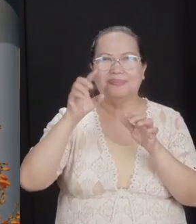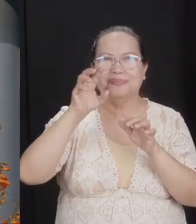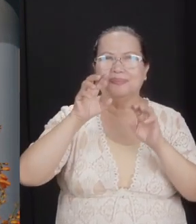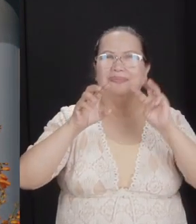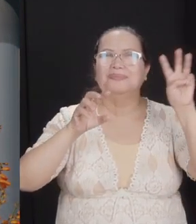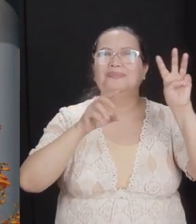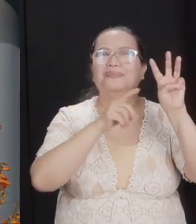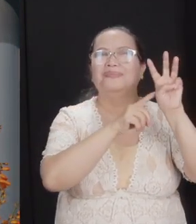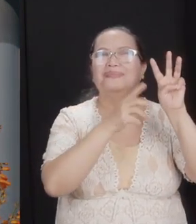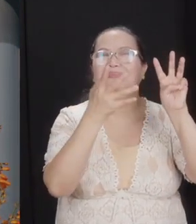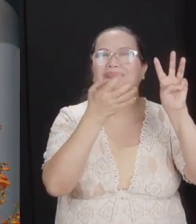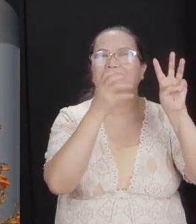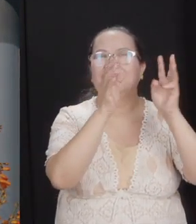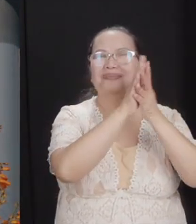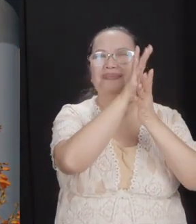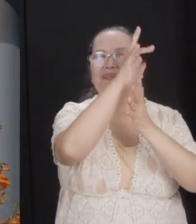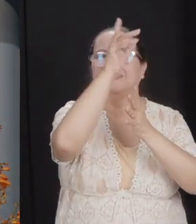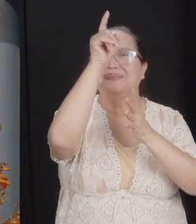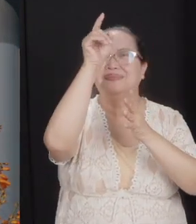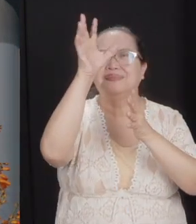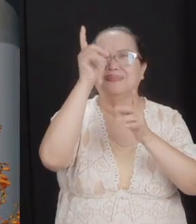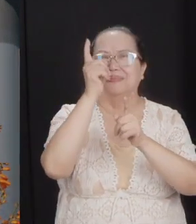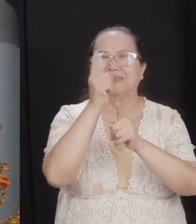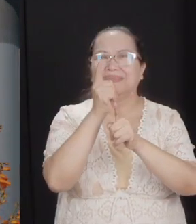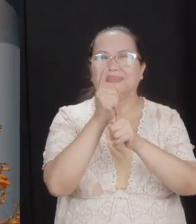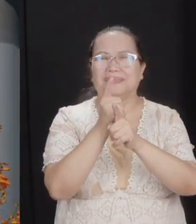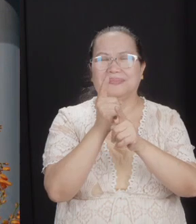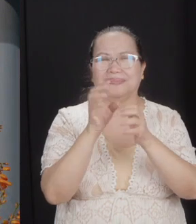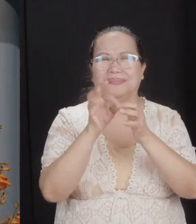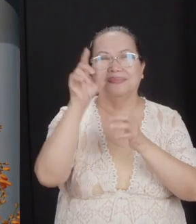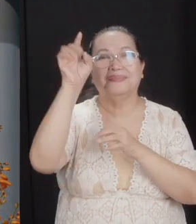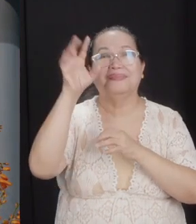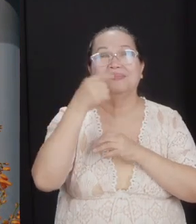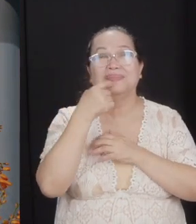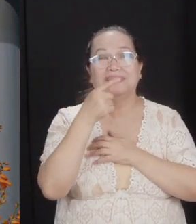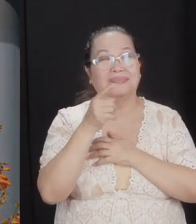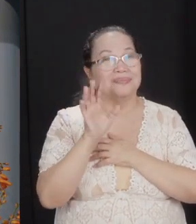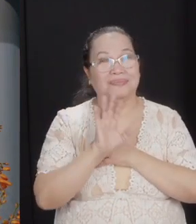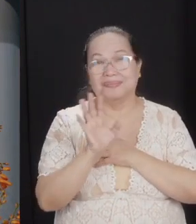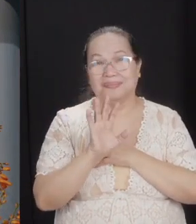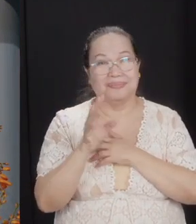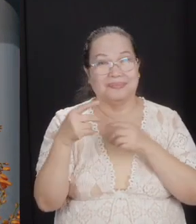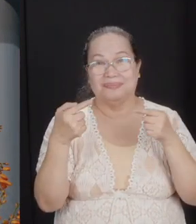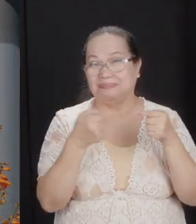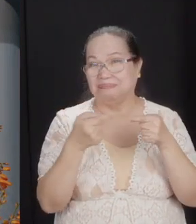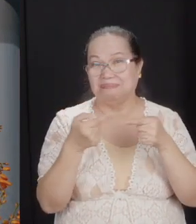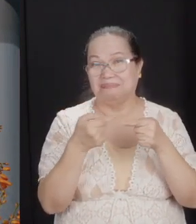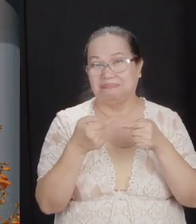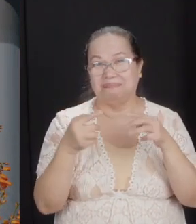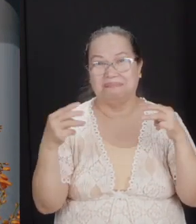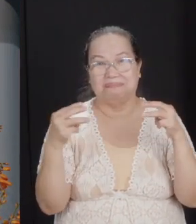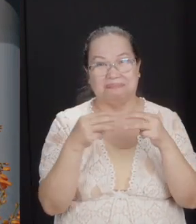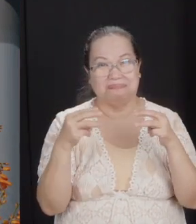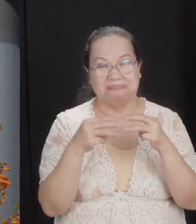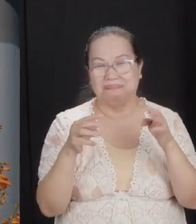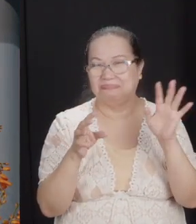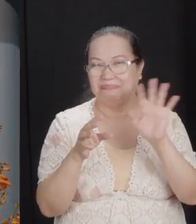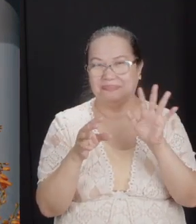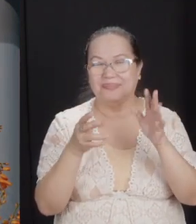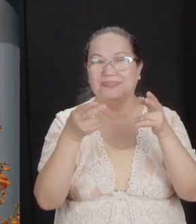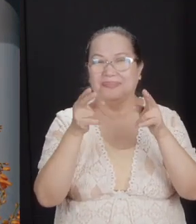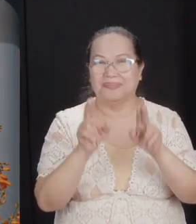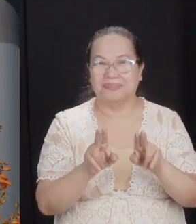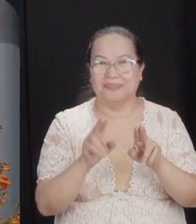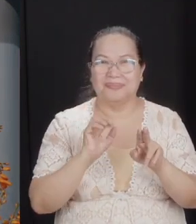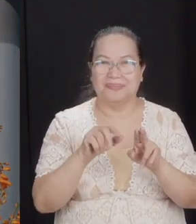tribes wanted the glory of God and the right worship of God, and God said, I'll not let you kill each other. That's the outcome. We